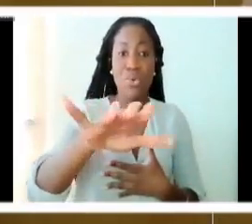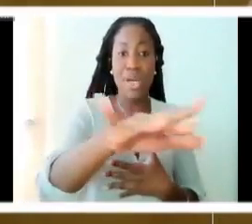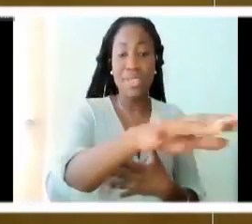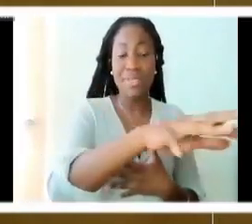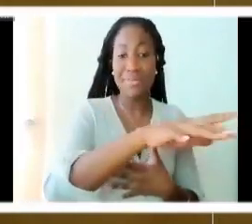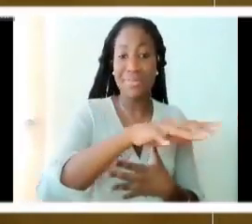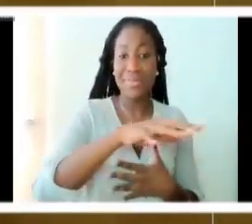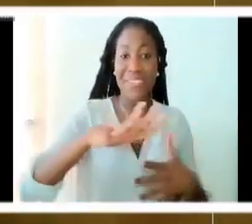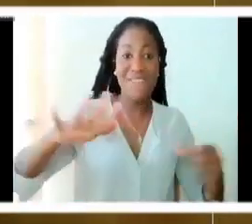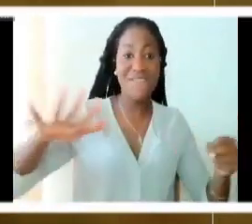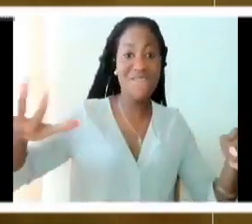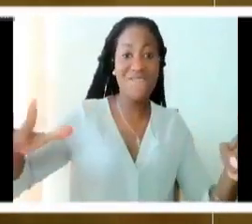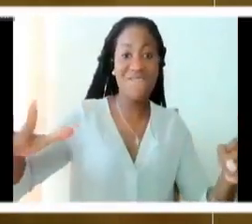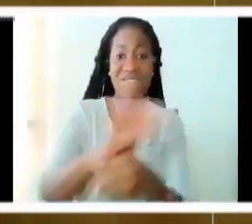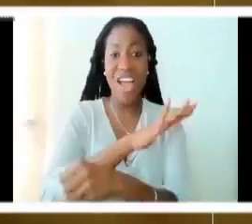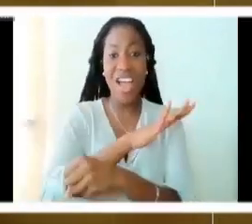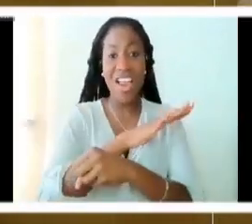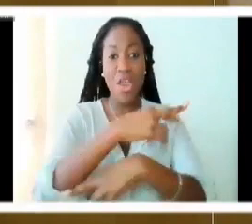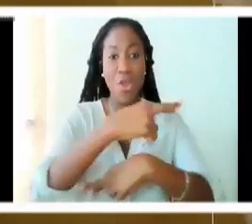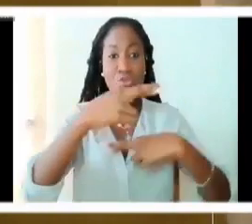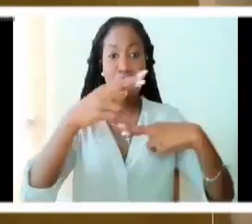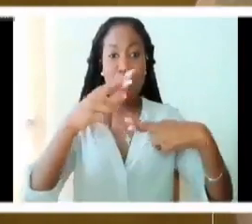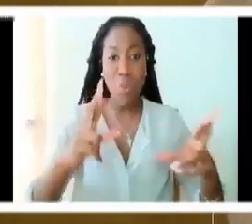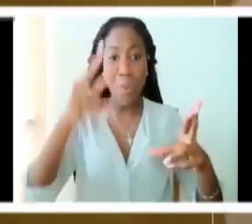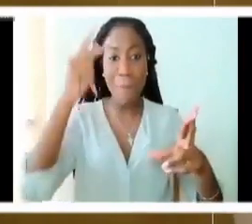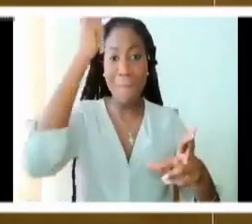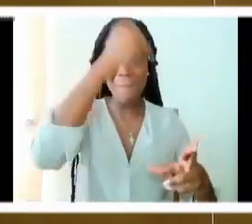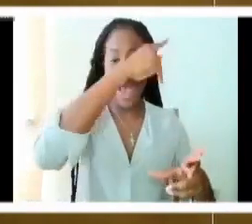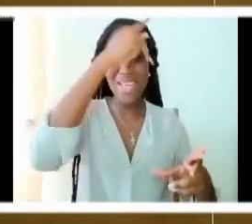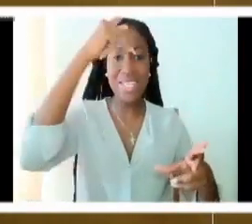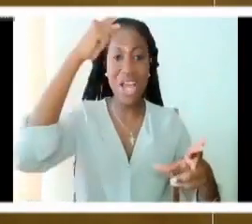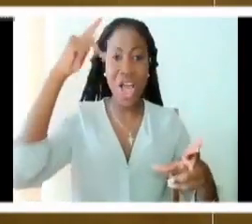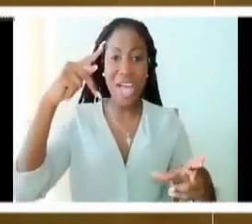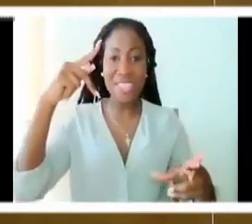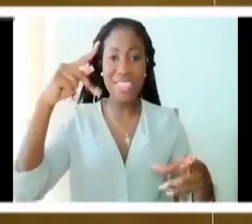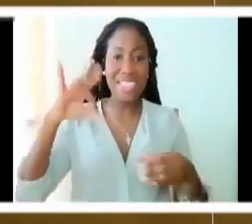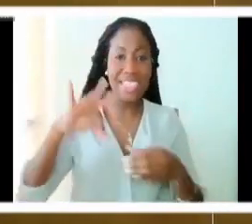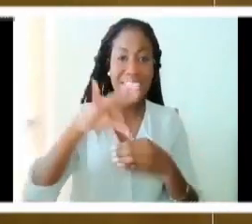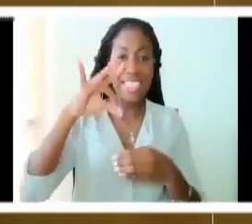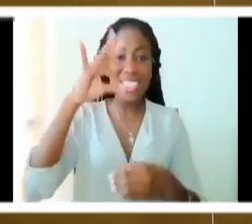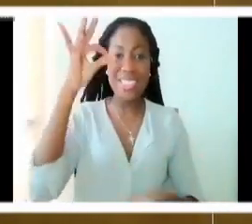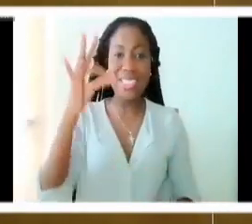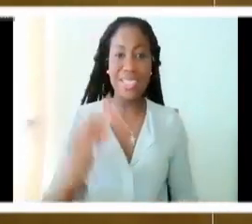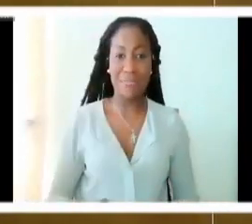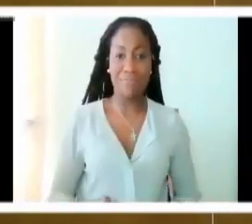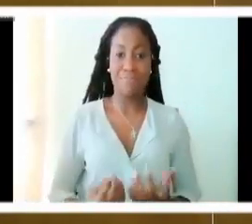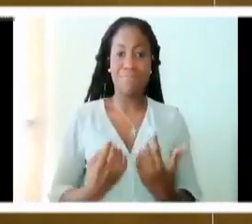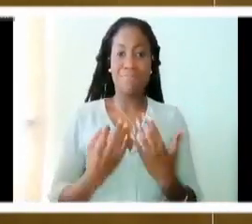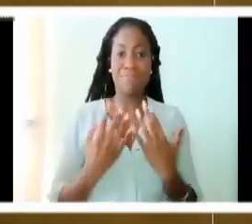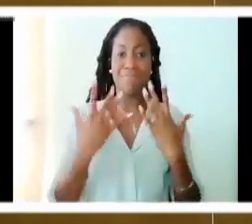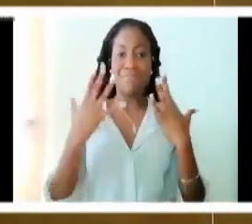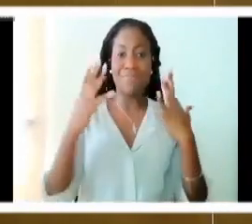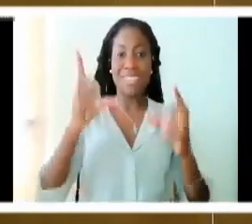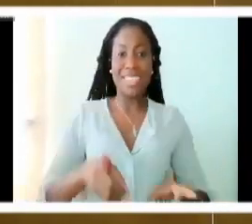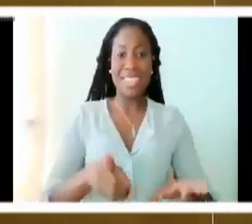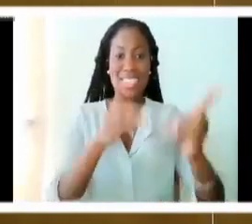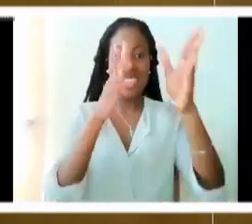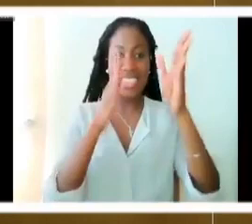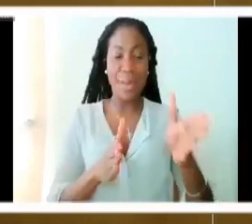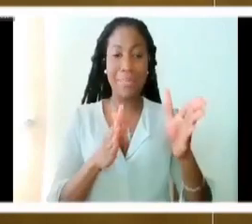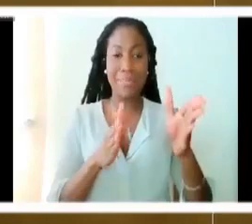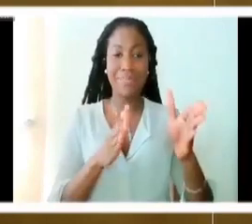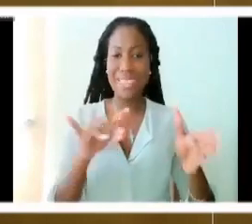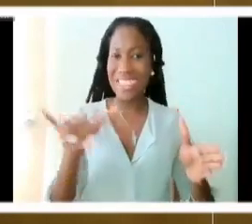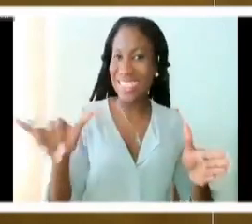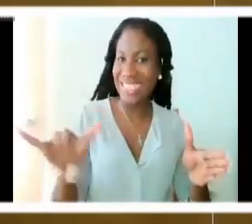filled the room in Pentecost and breathed the spirit into them is the same word that is being used about the